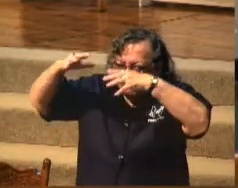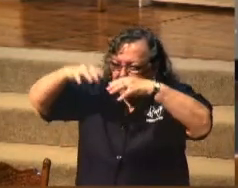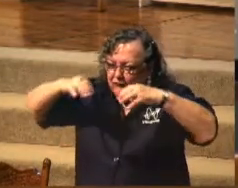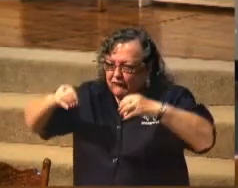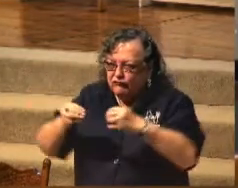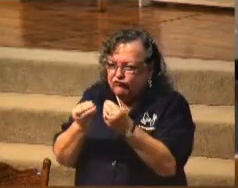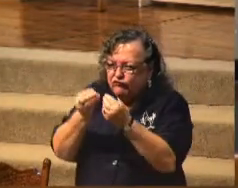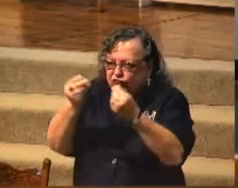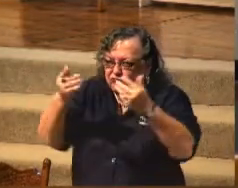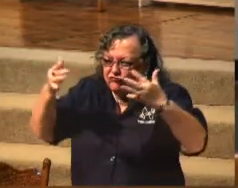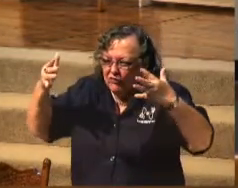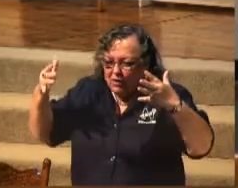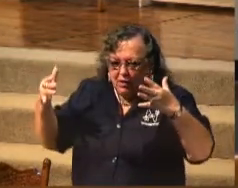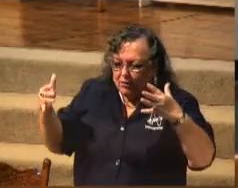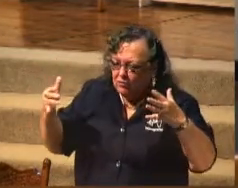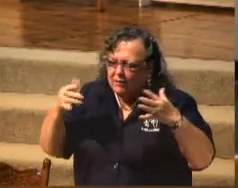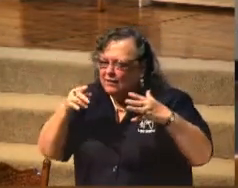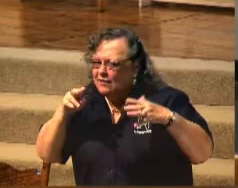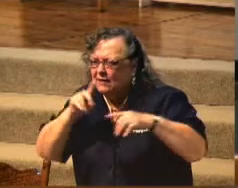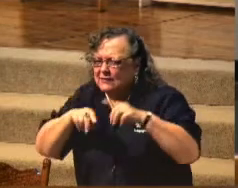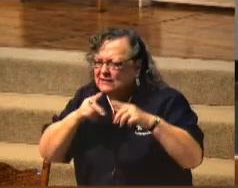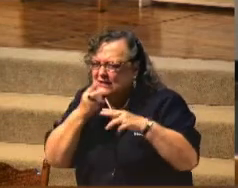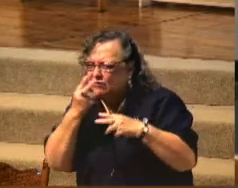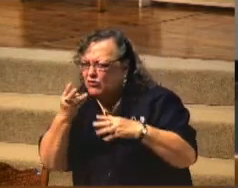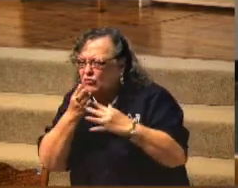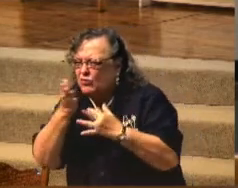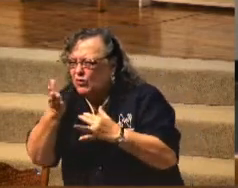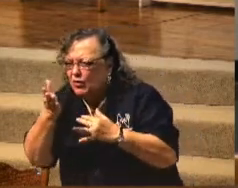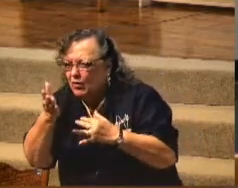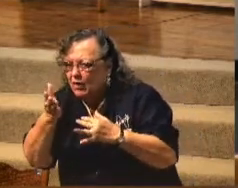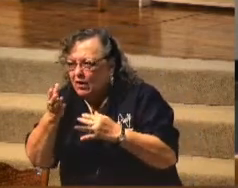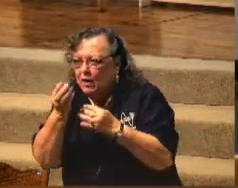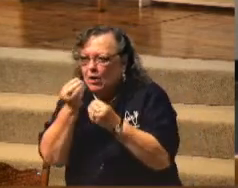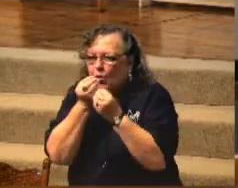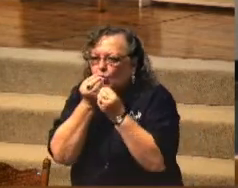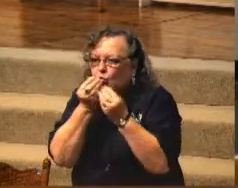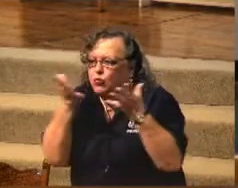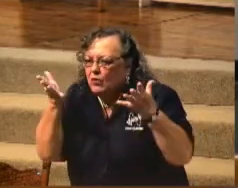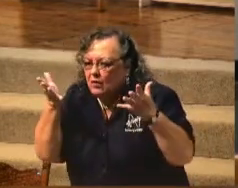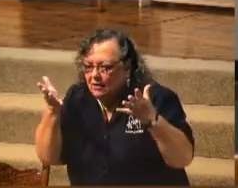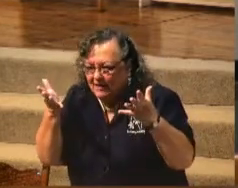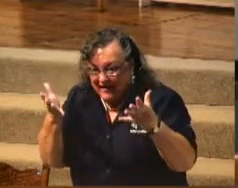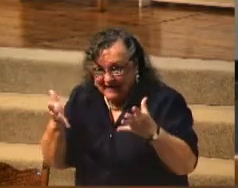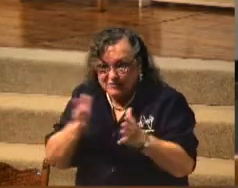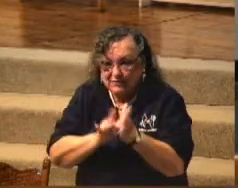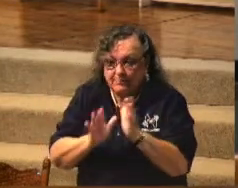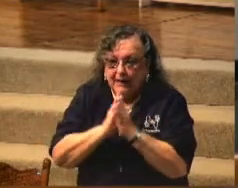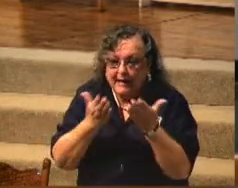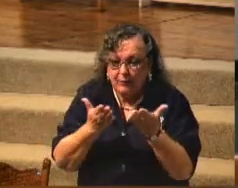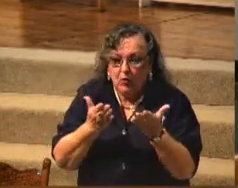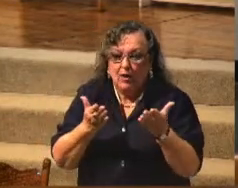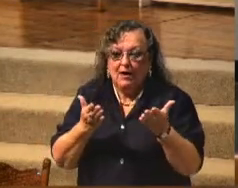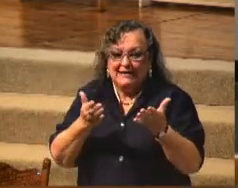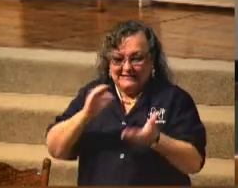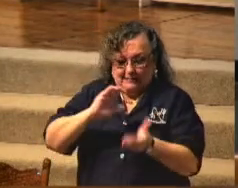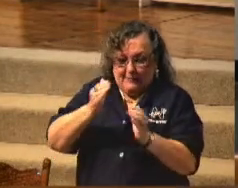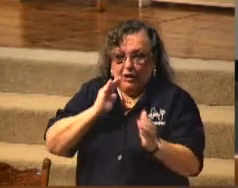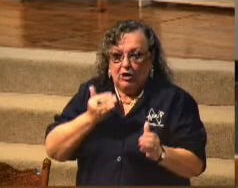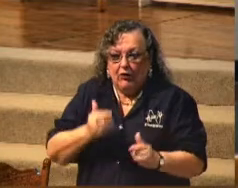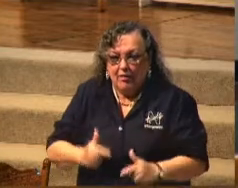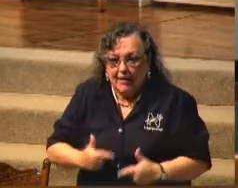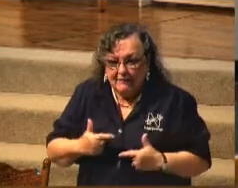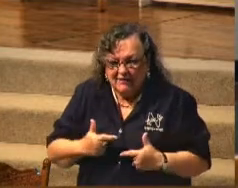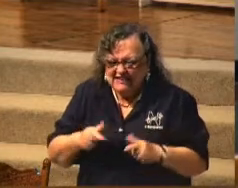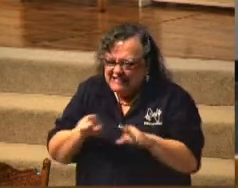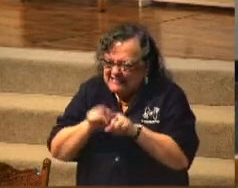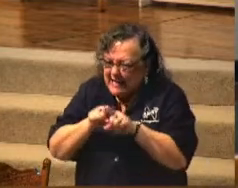fog is gone. It's all burnt away. That's what the Bible is describing and comparing our life to be. It is like a